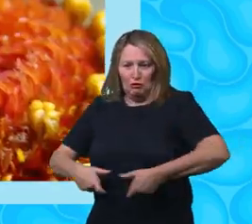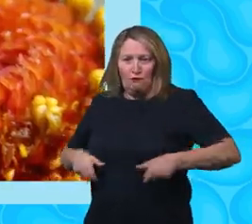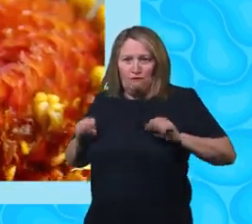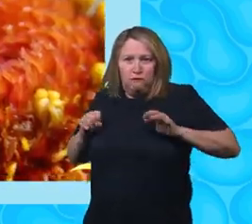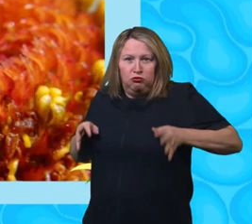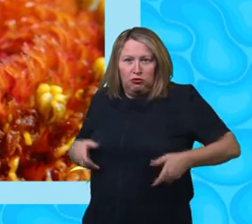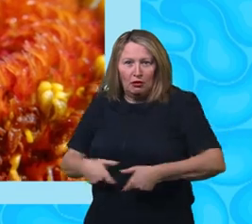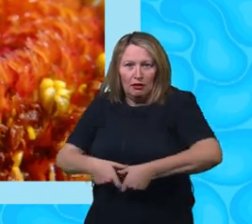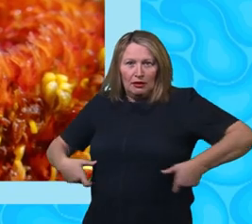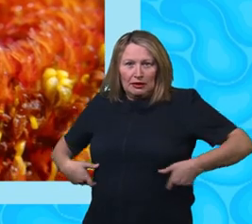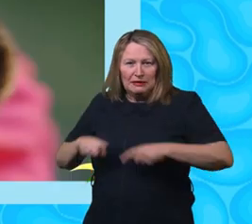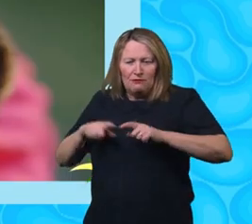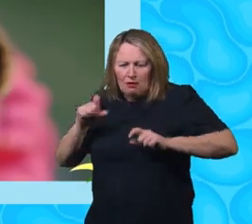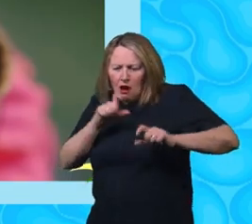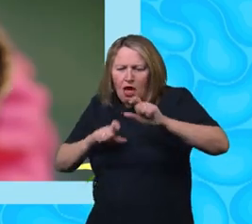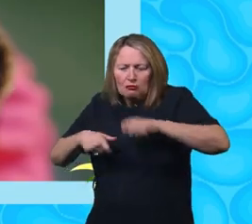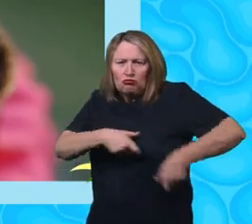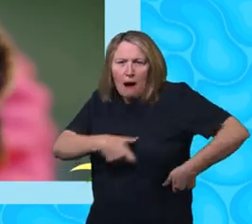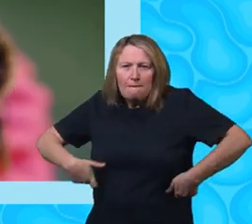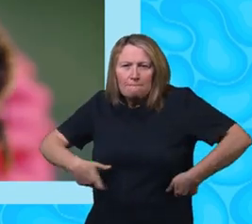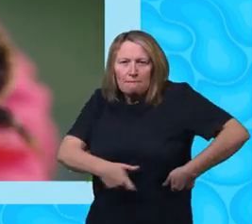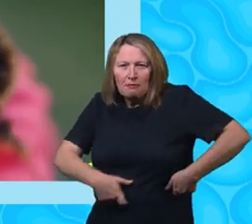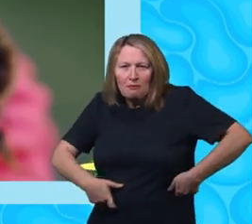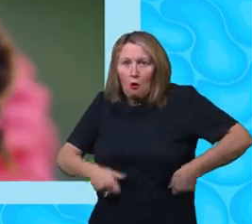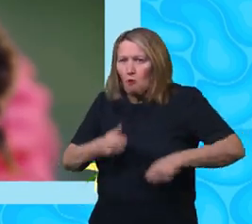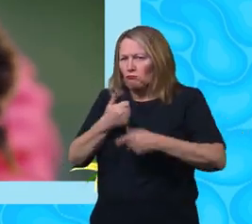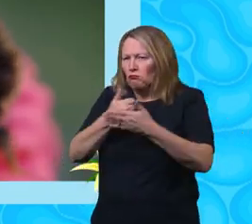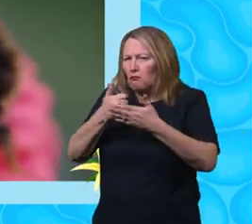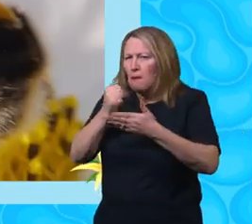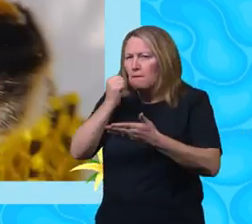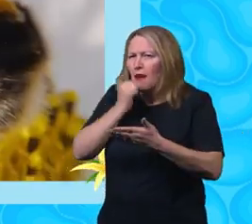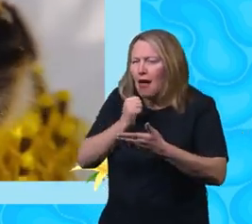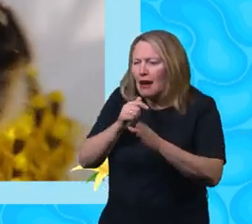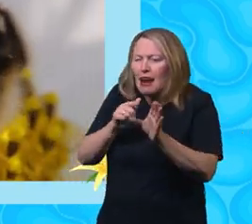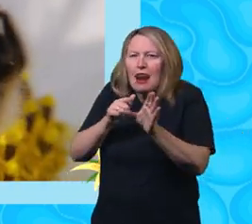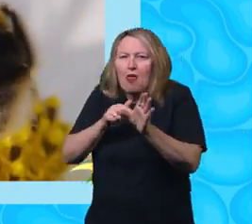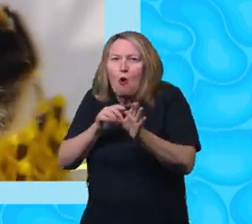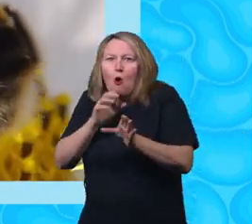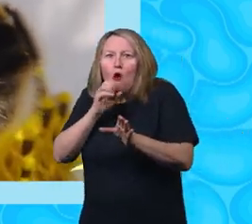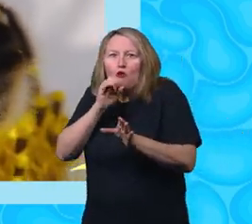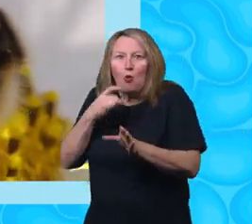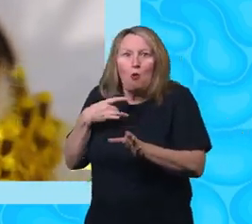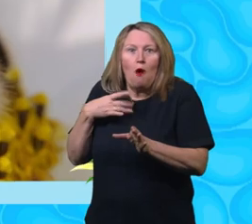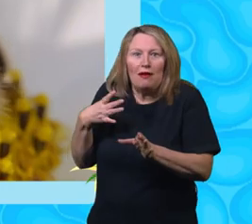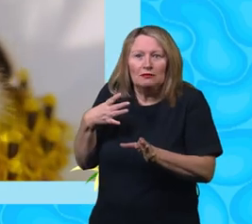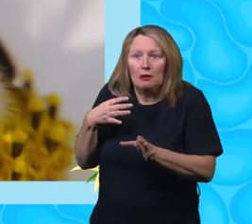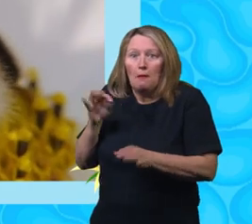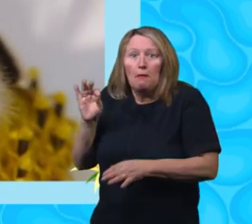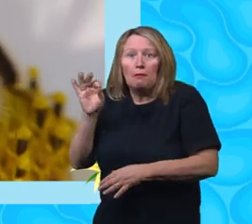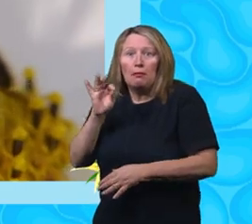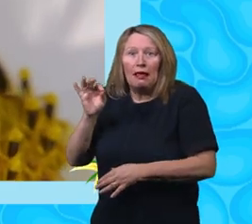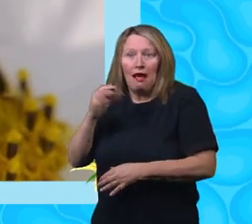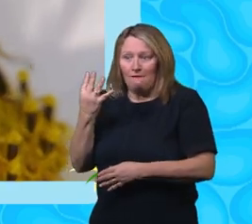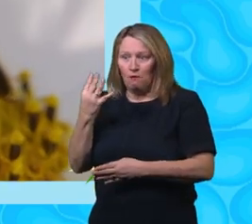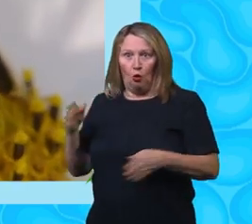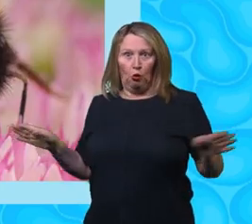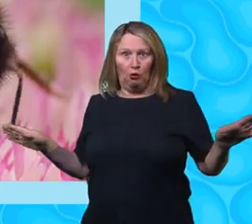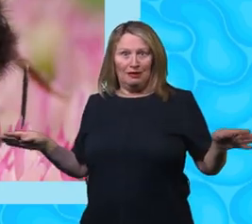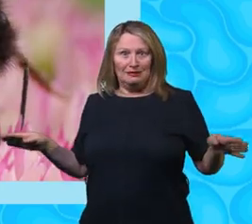black, yellow, orange or white. Bumblebees have four wings, two large ones joined to two smaller ones.